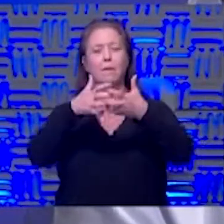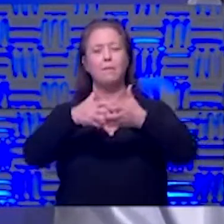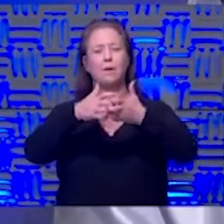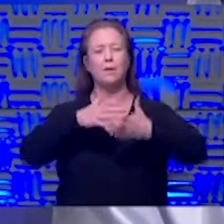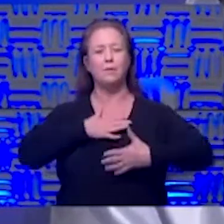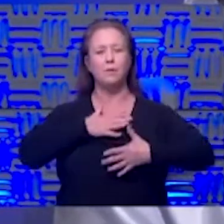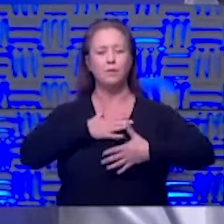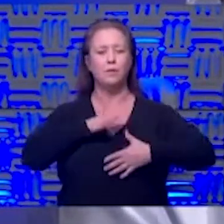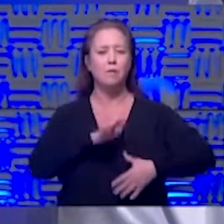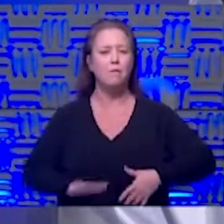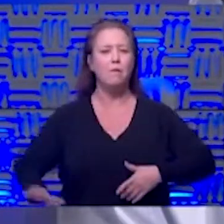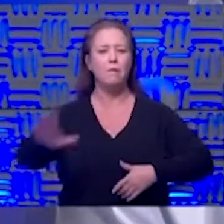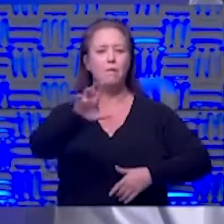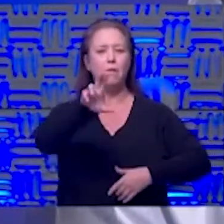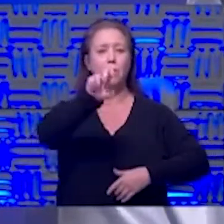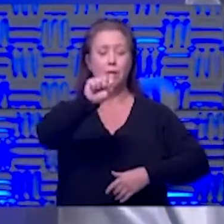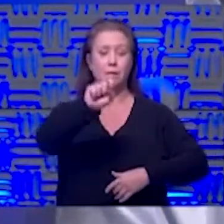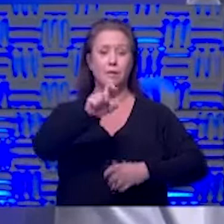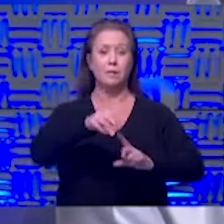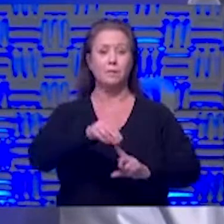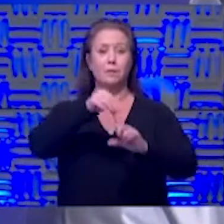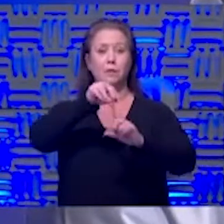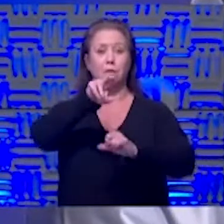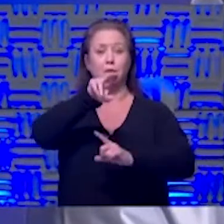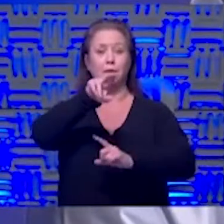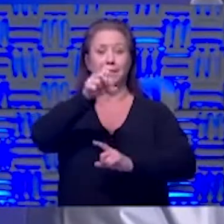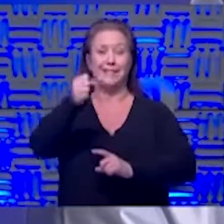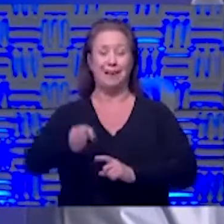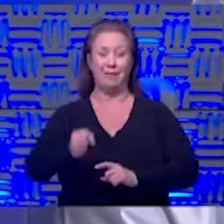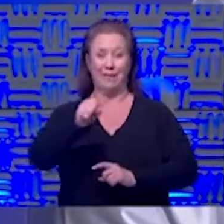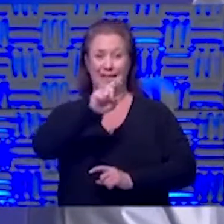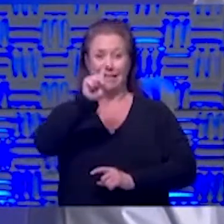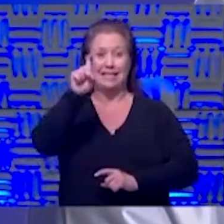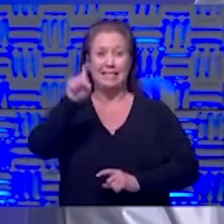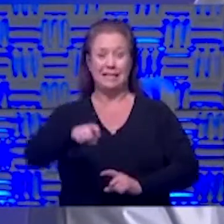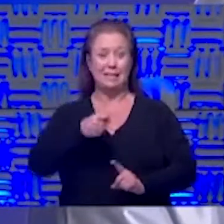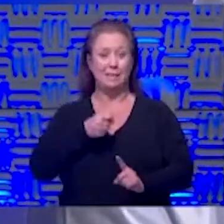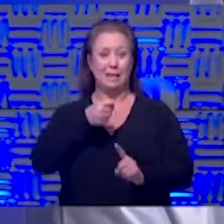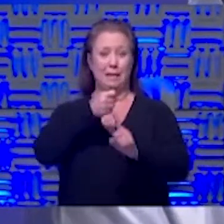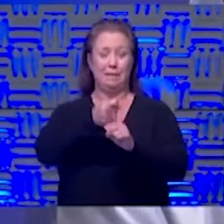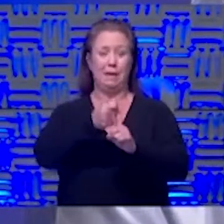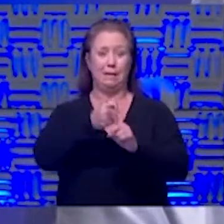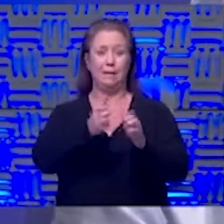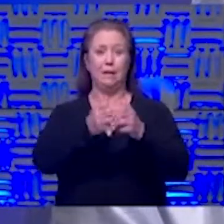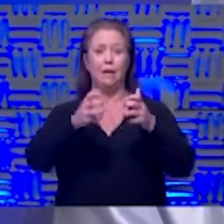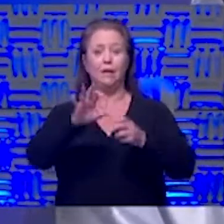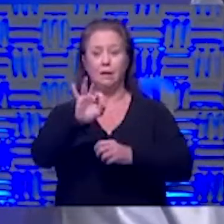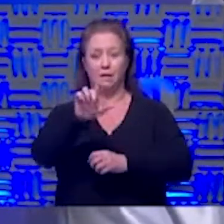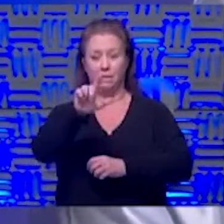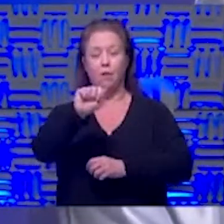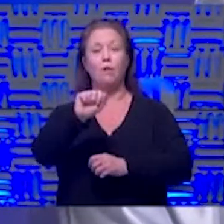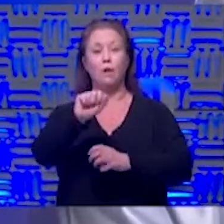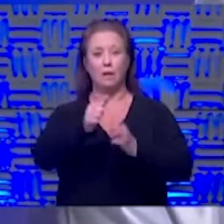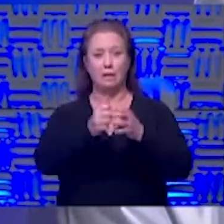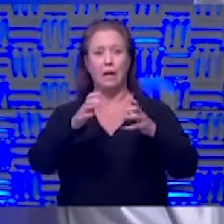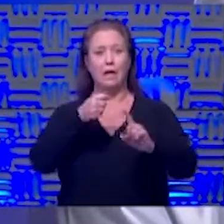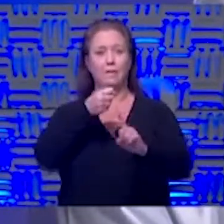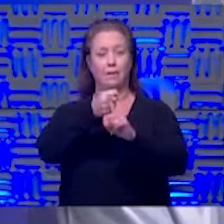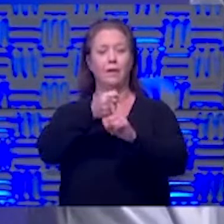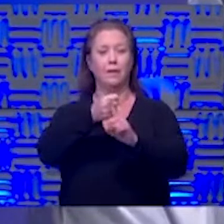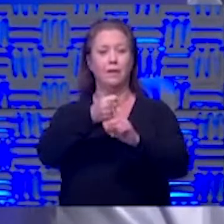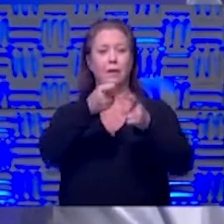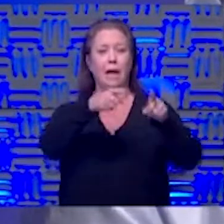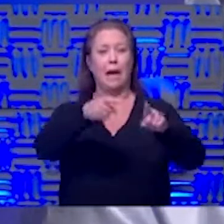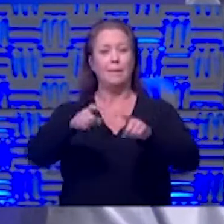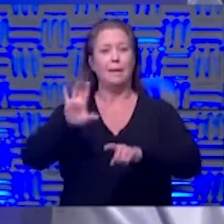around the nation especially in the south you know I think Texas is being particularly hard hit as well we know Florida there's a lot of cases there